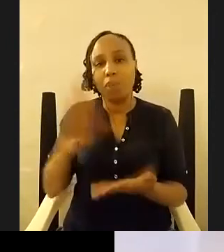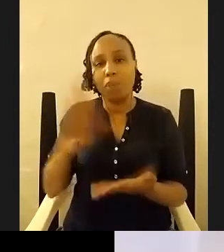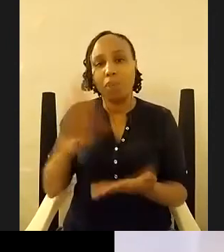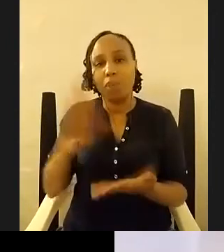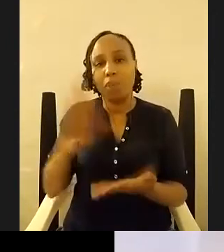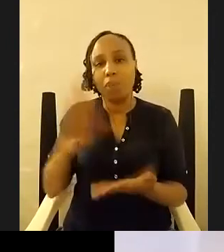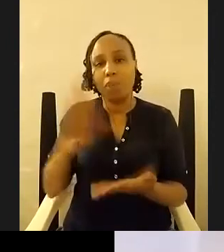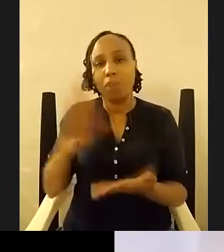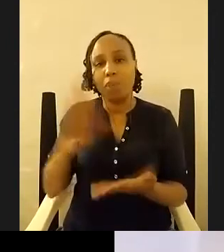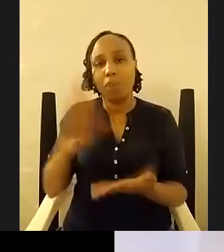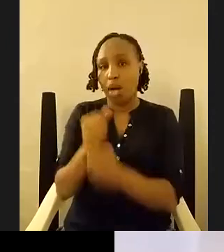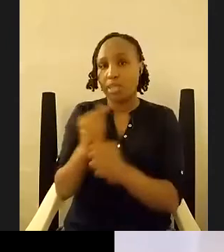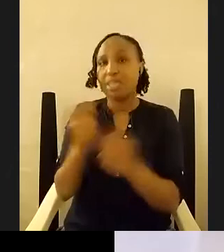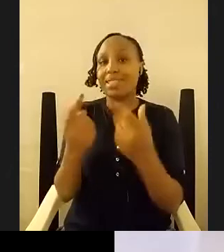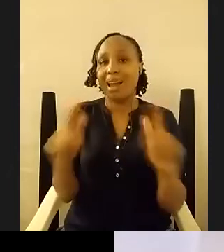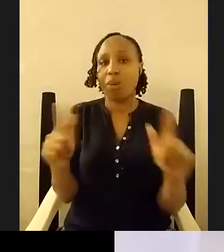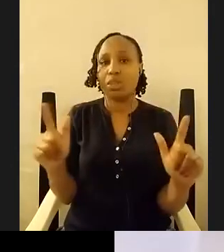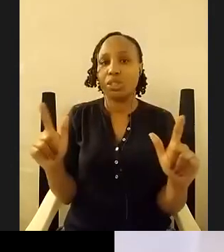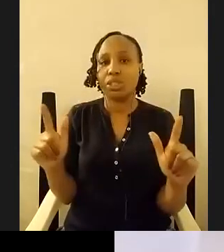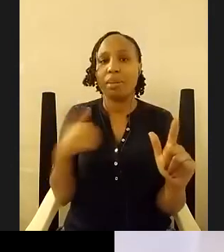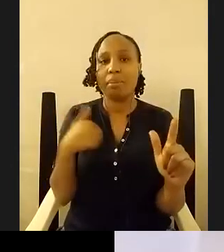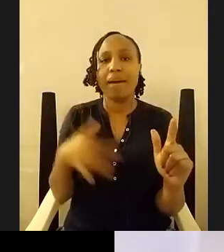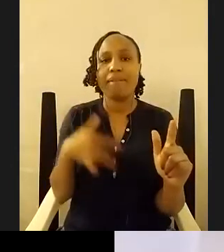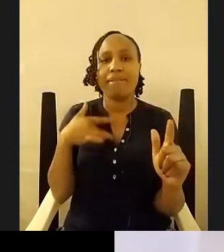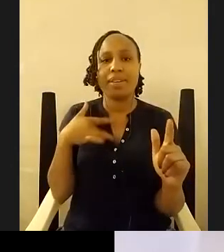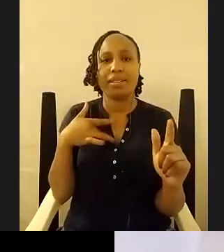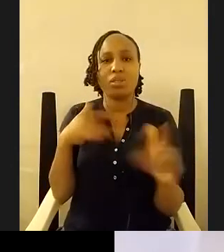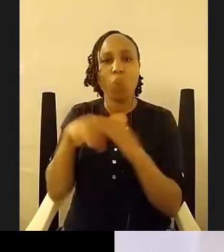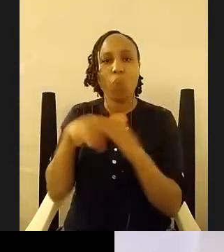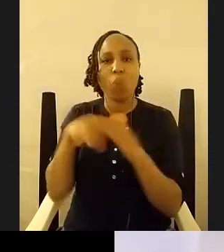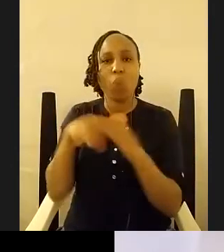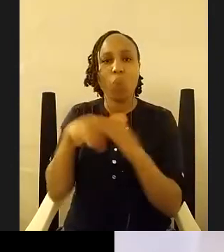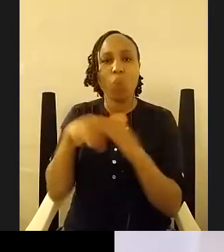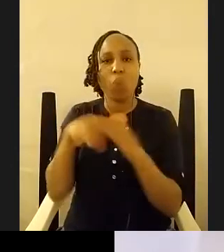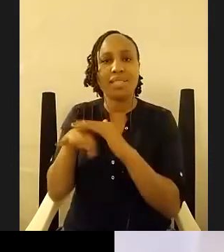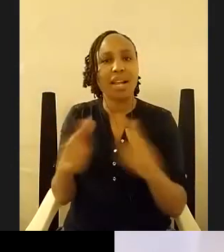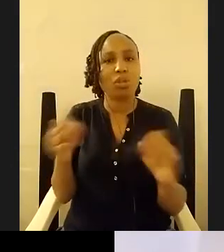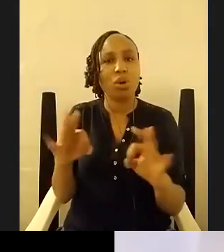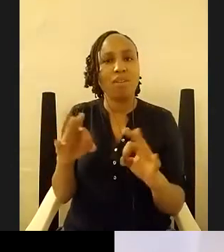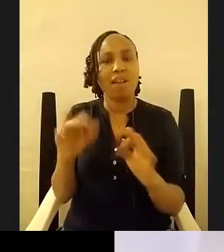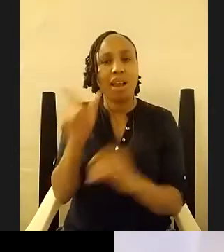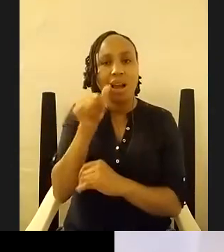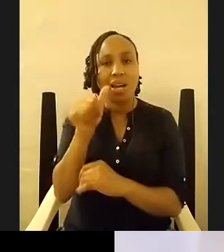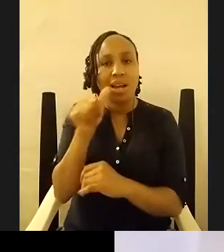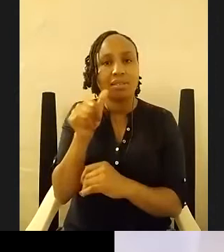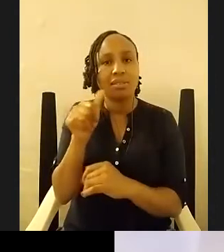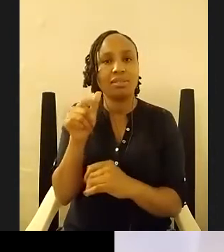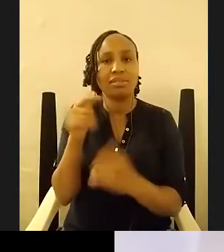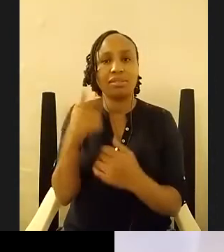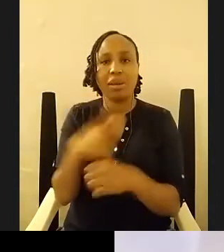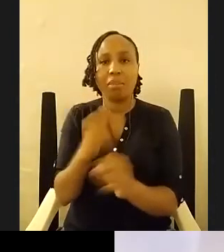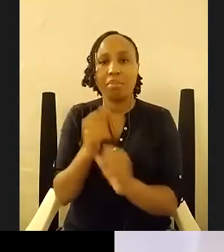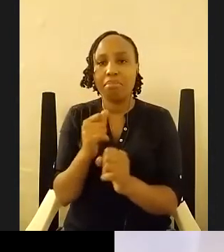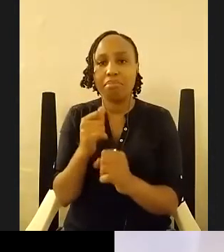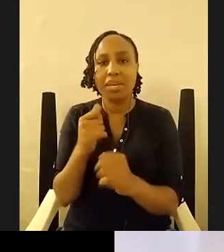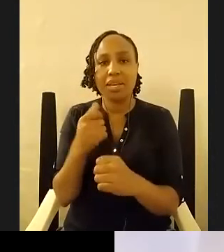i feel like to access the language of london to access the kind of language that to make me be able to write about this very foreign